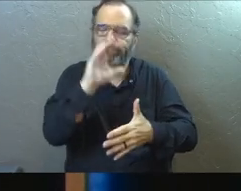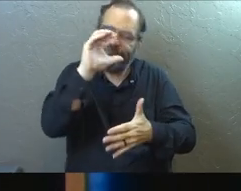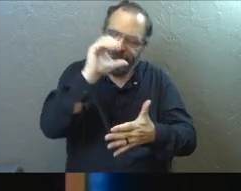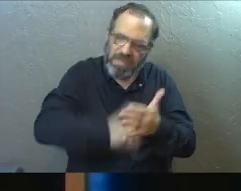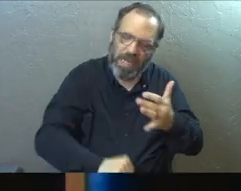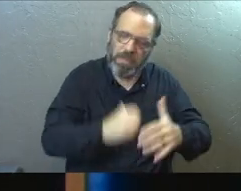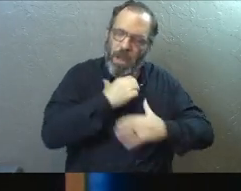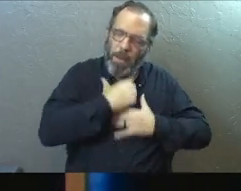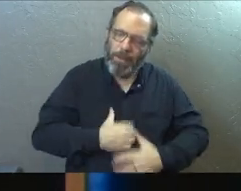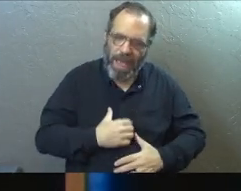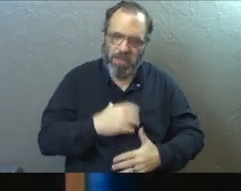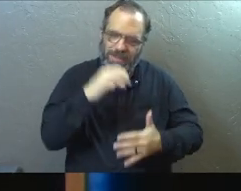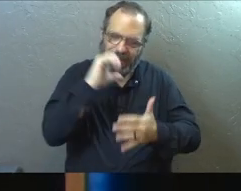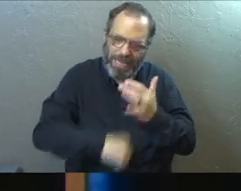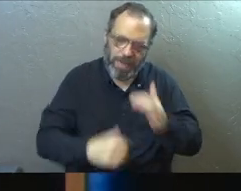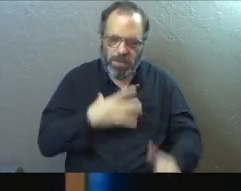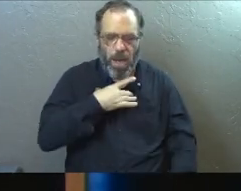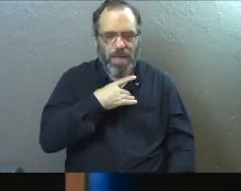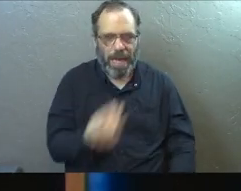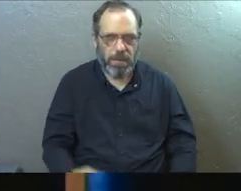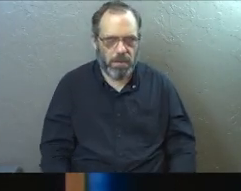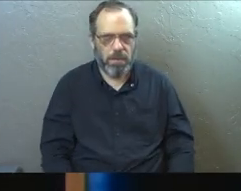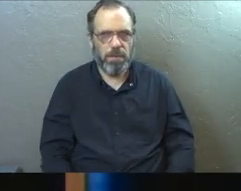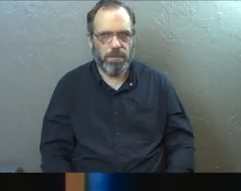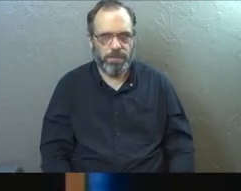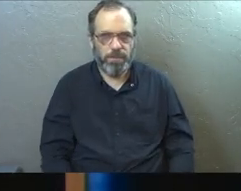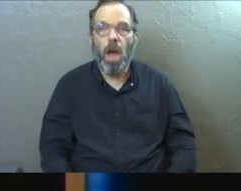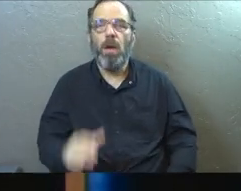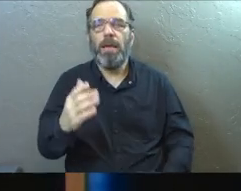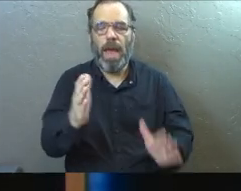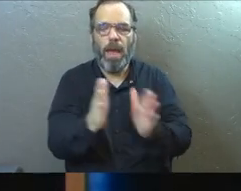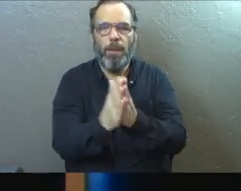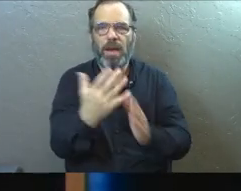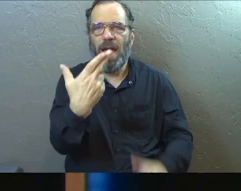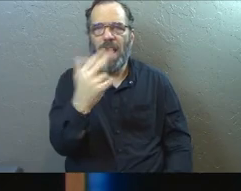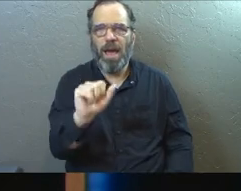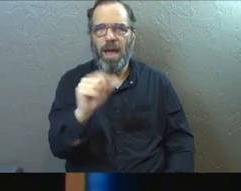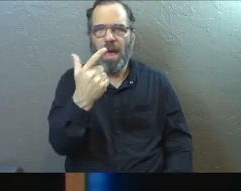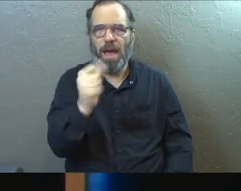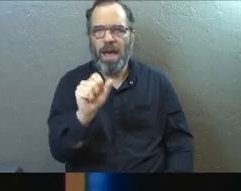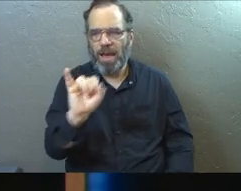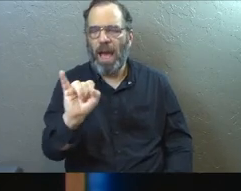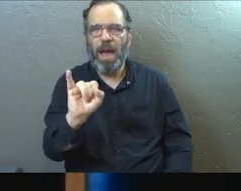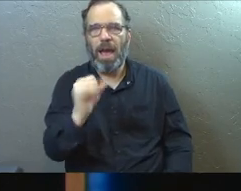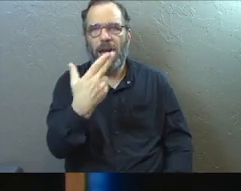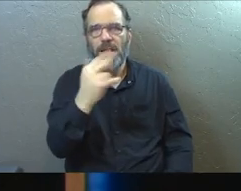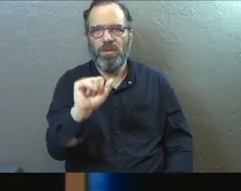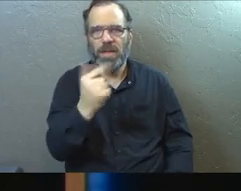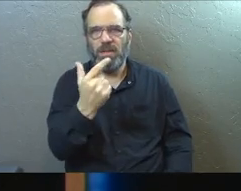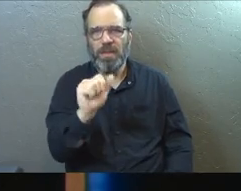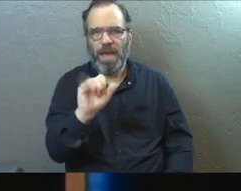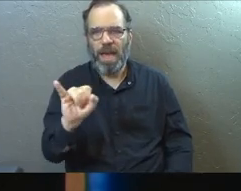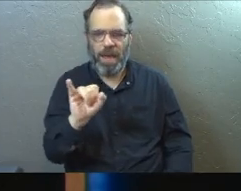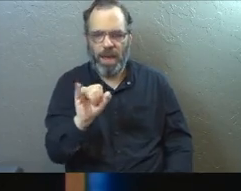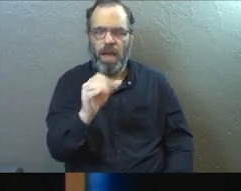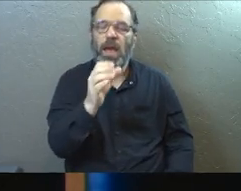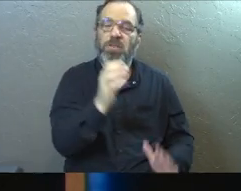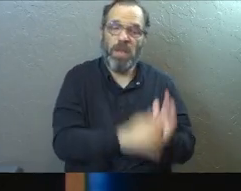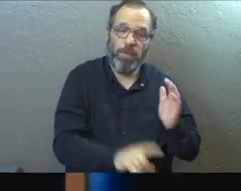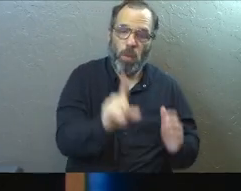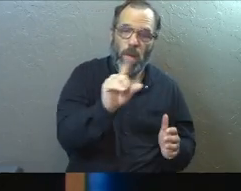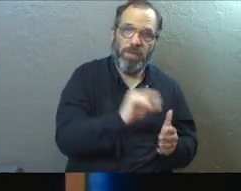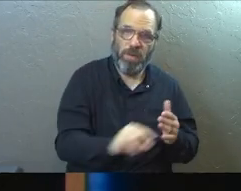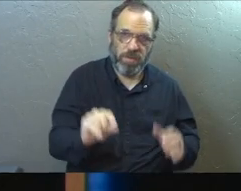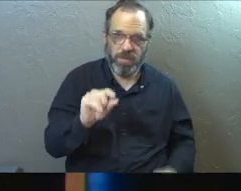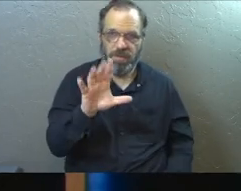passion and our like in life. We're going to go to the book of Haggai real quick. Haggai chapter 1, verses 5 through 9.